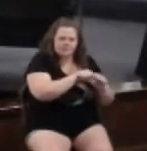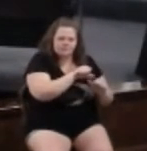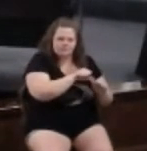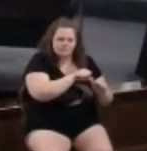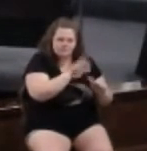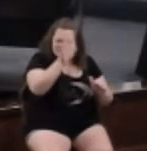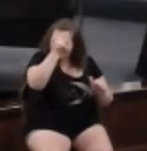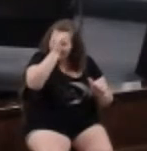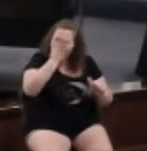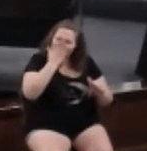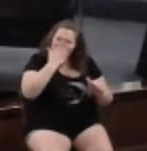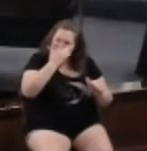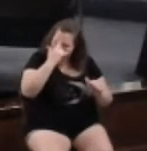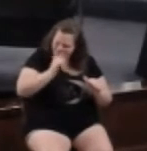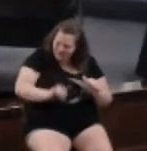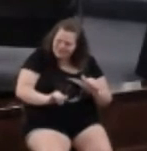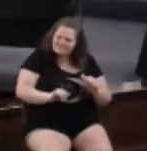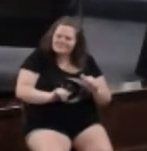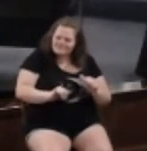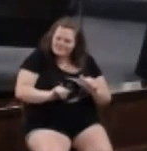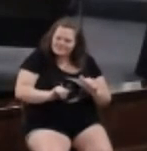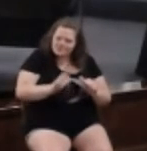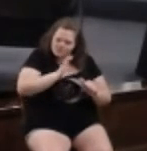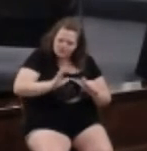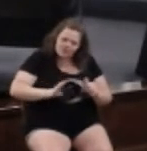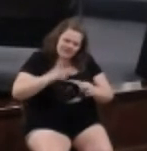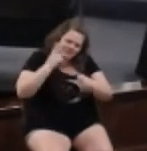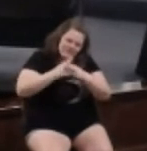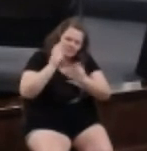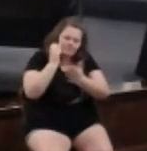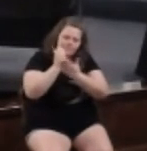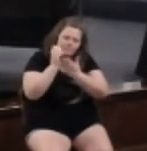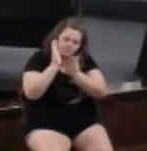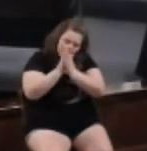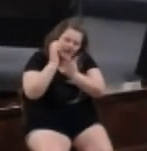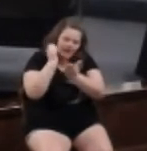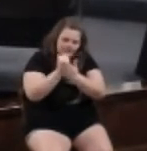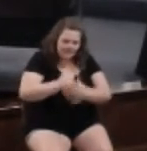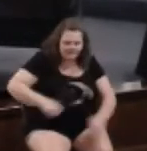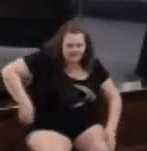So Father, thank you for that. For it's in Christ's name that we pray. Amen.